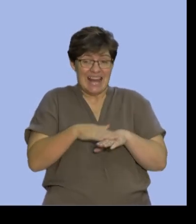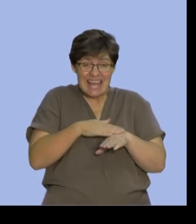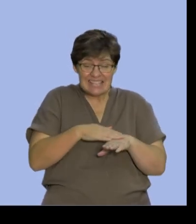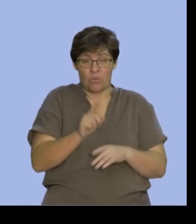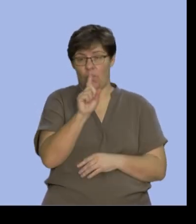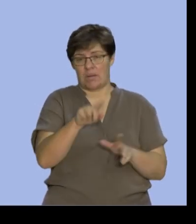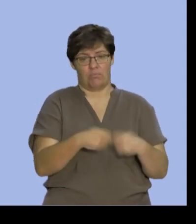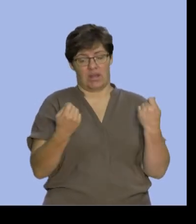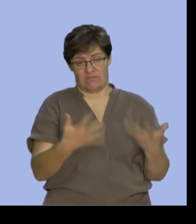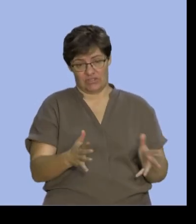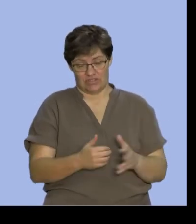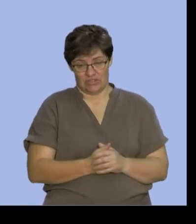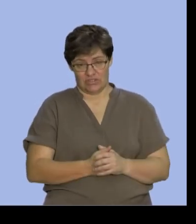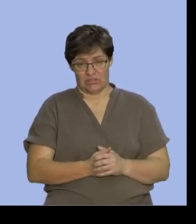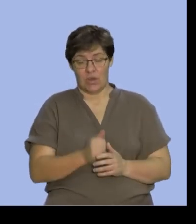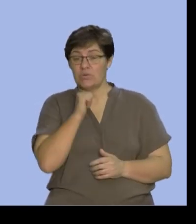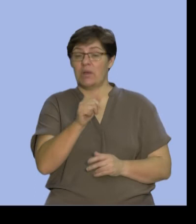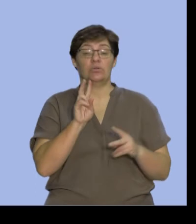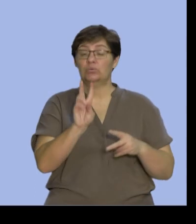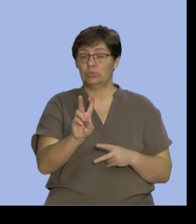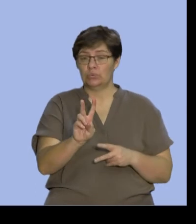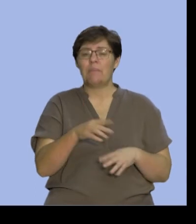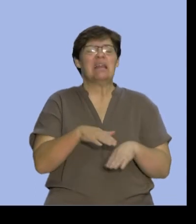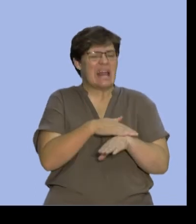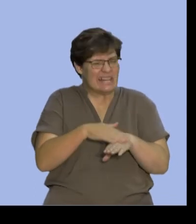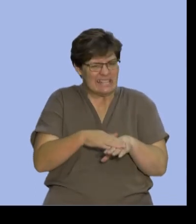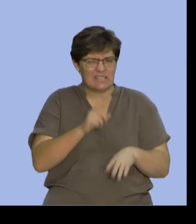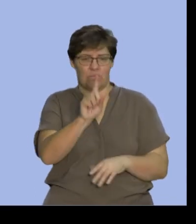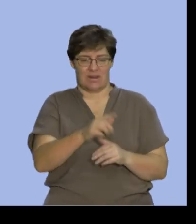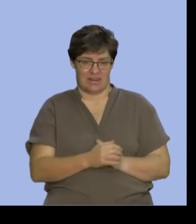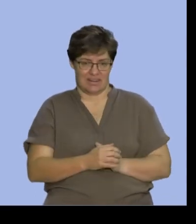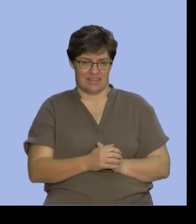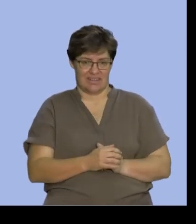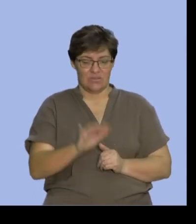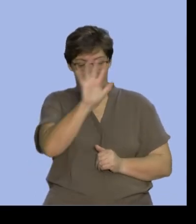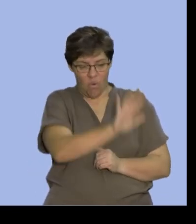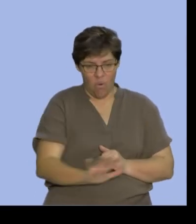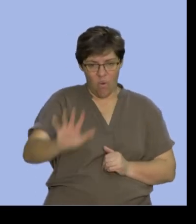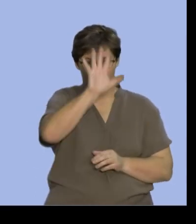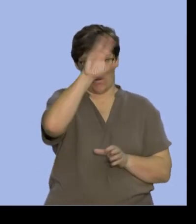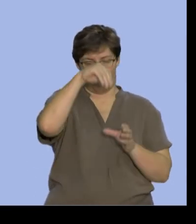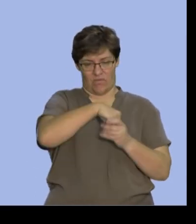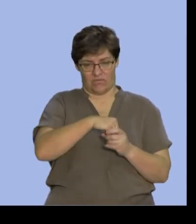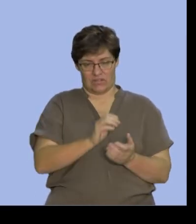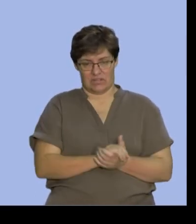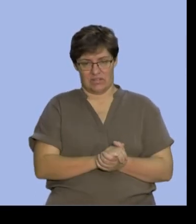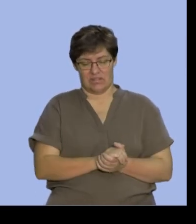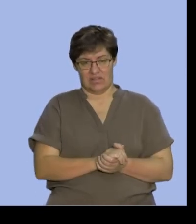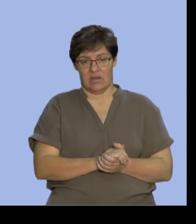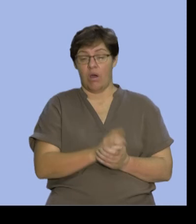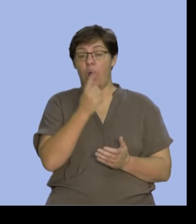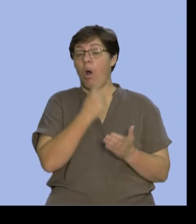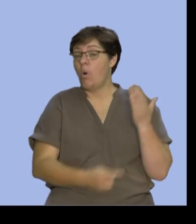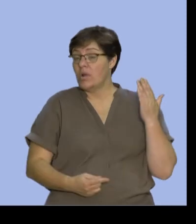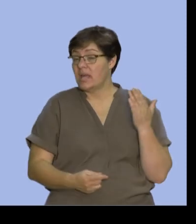Even if you've broken two of them you've broken at least one. So all of these are included. The only people that aren't